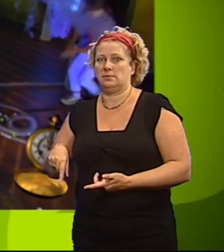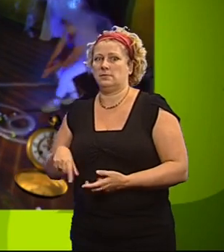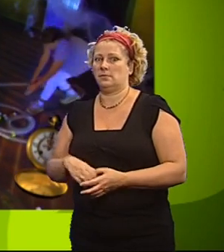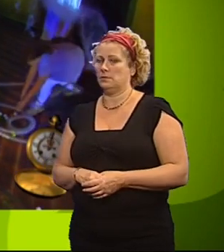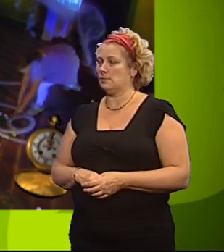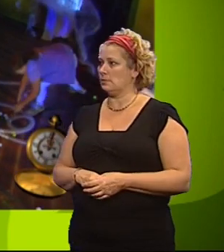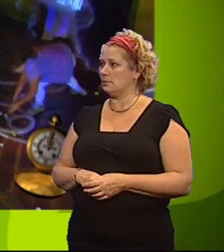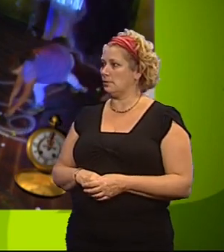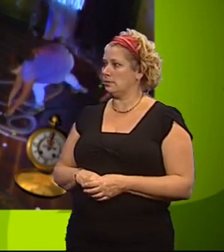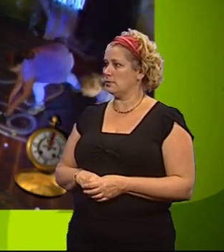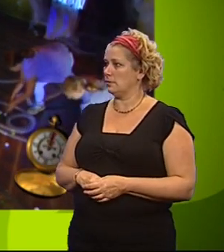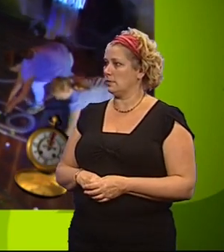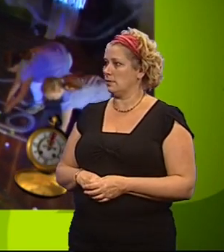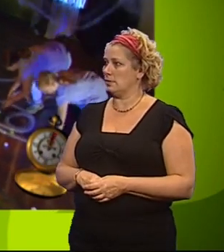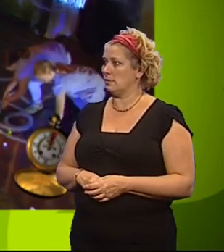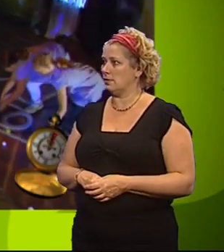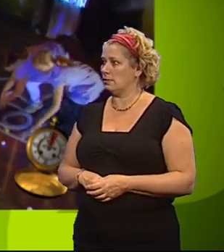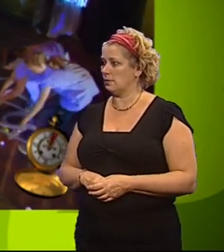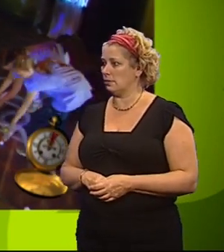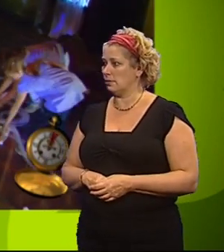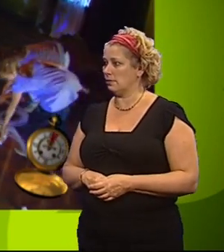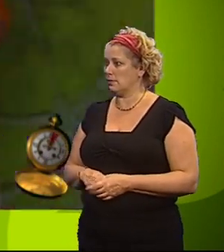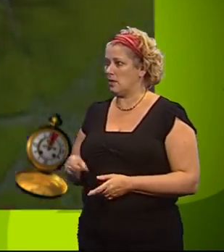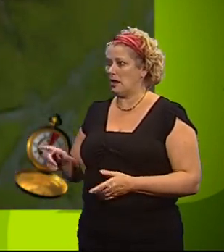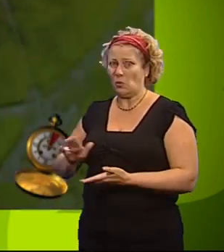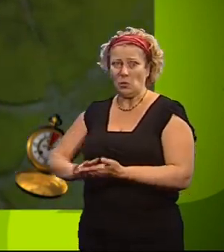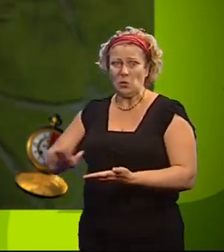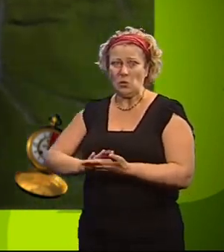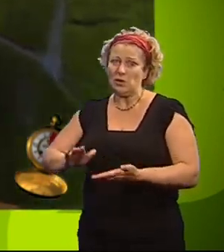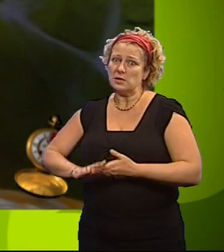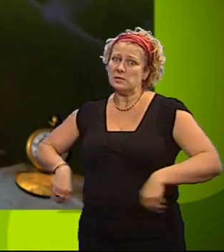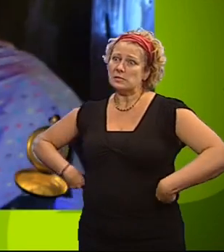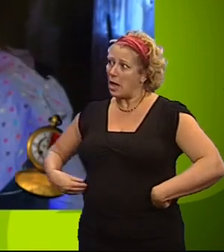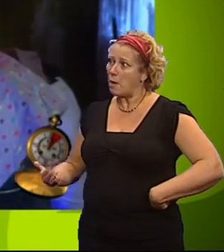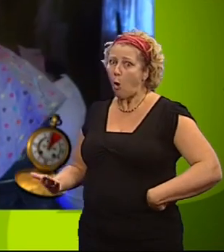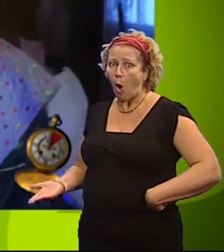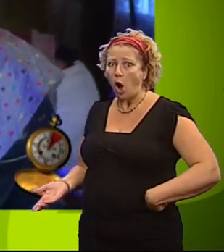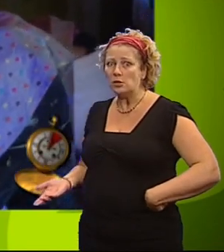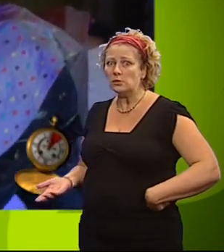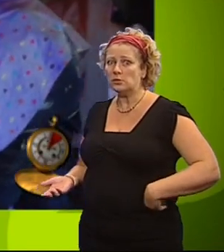seconds. Okay, Jack. They're clearing the floor. Maybe you should make your move.